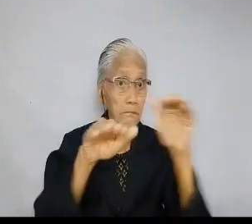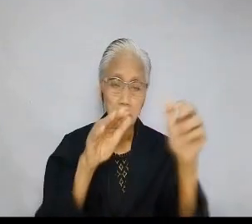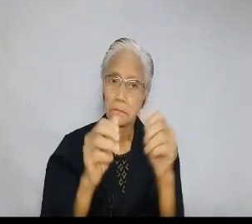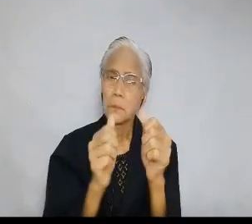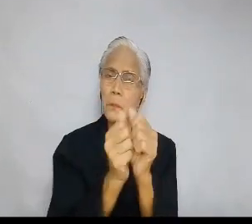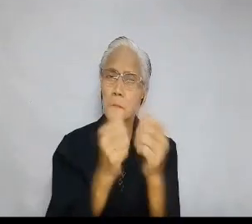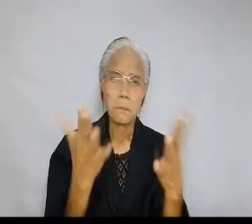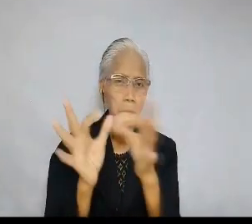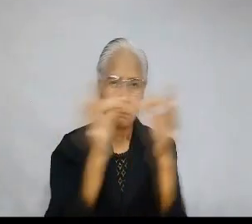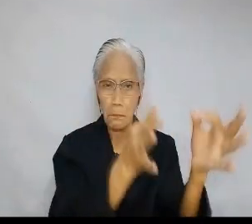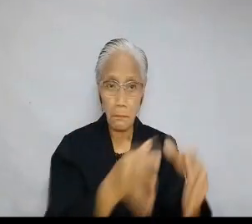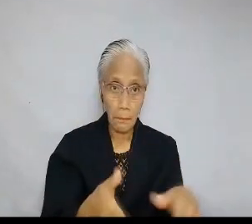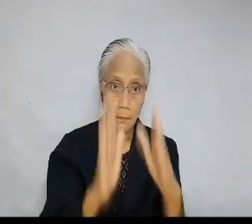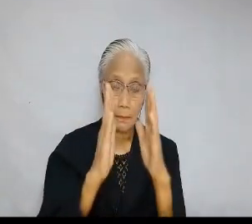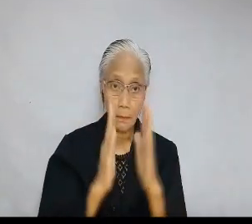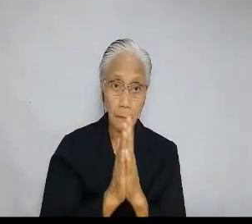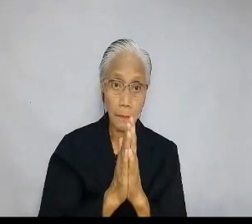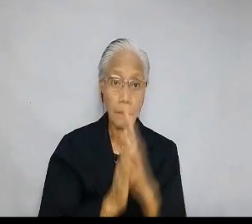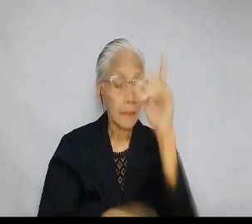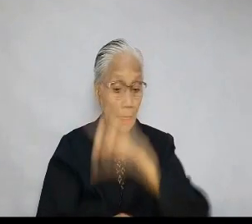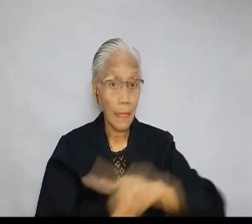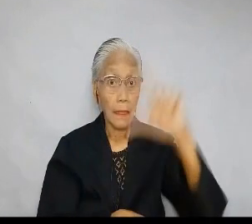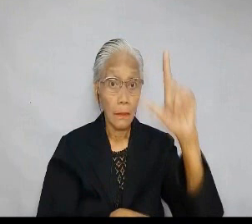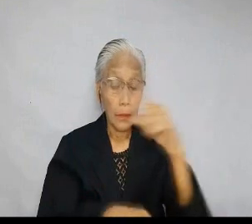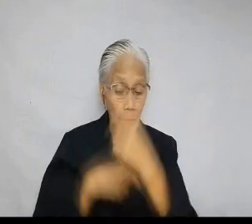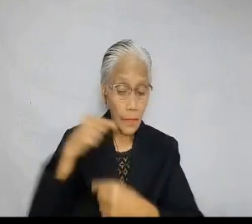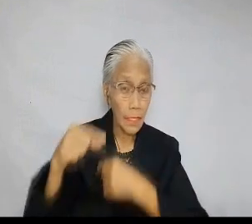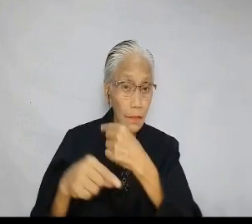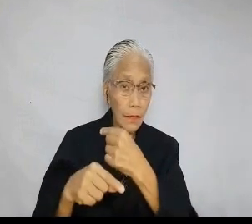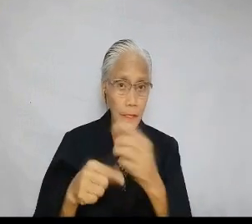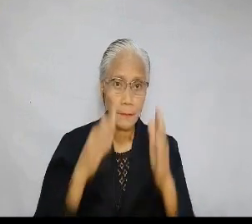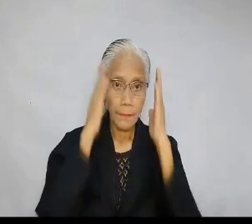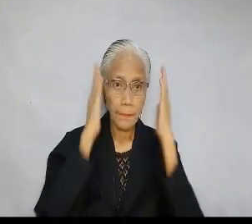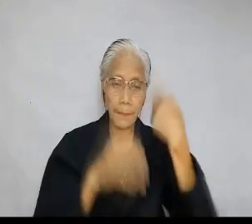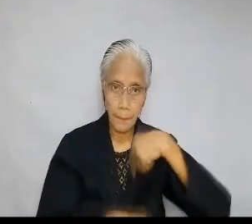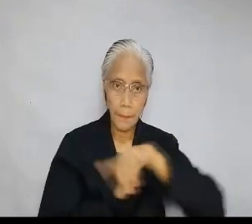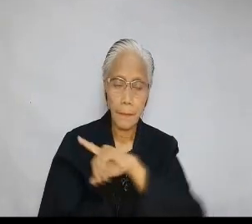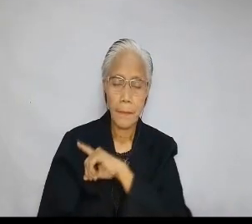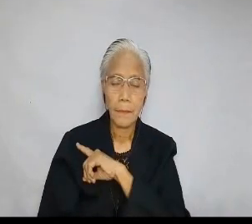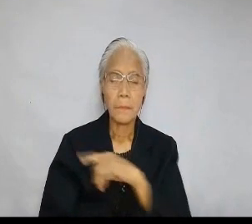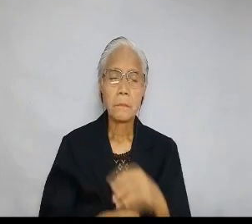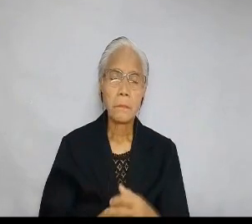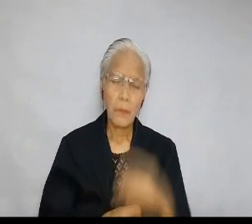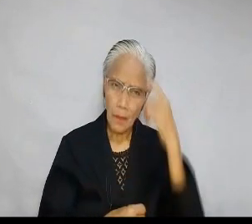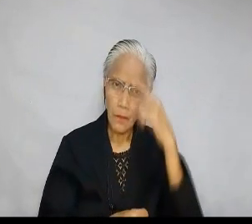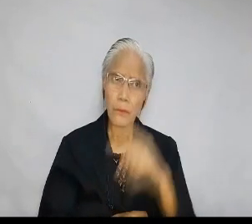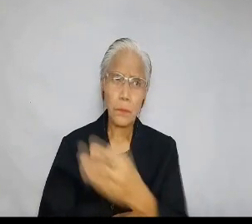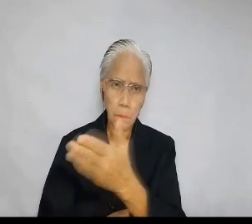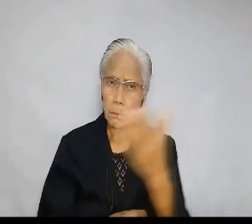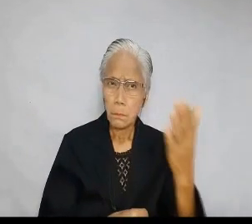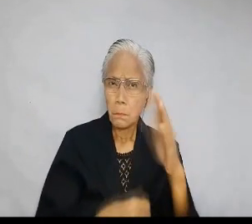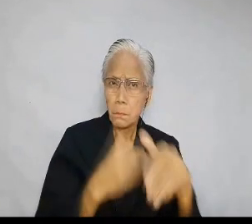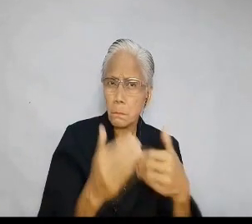without delay. Let us pray. Lord, graciously hear us. For all